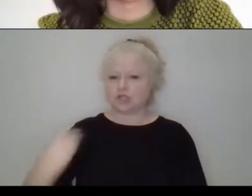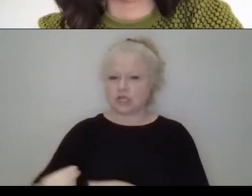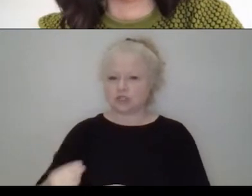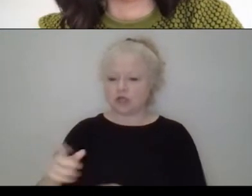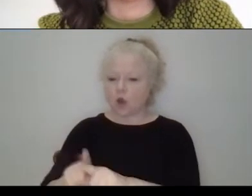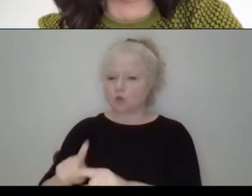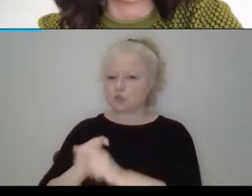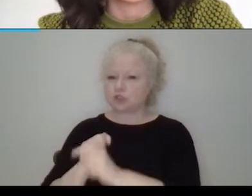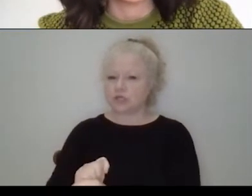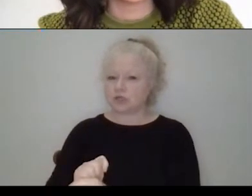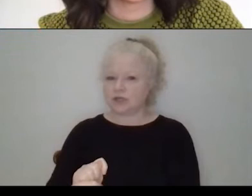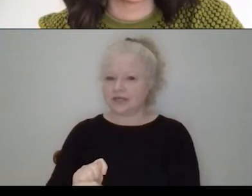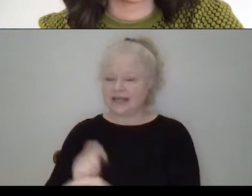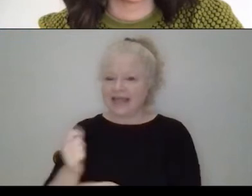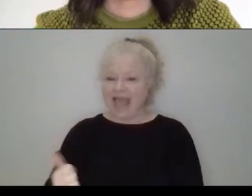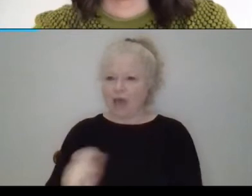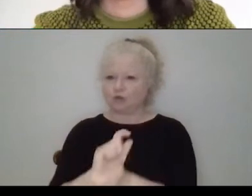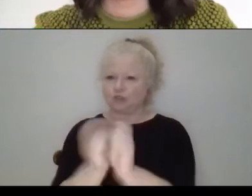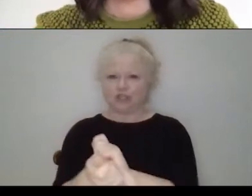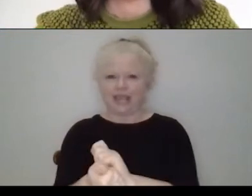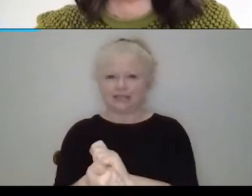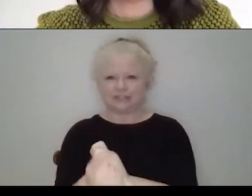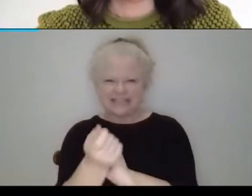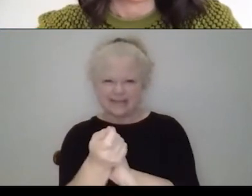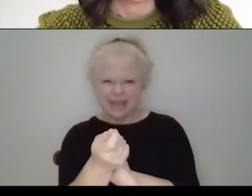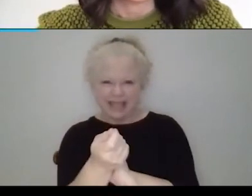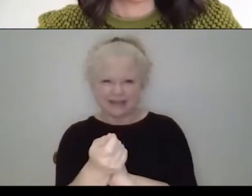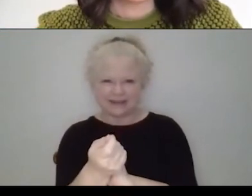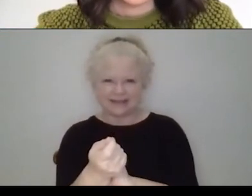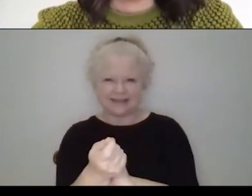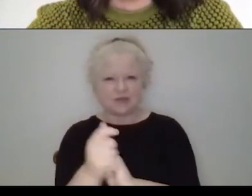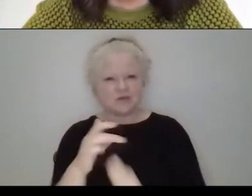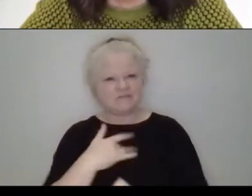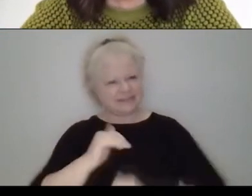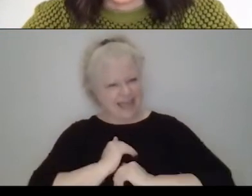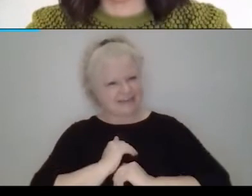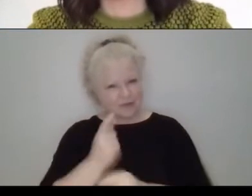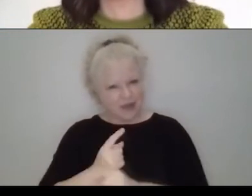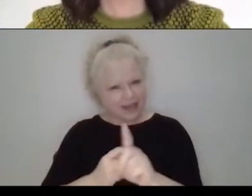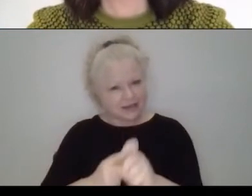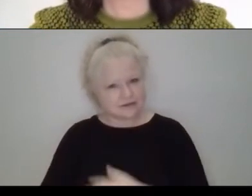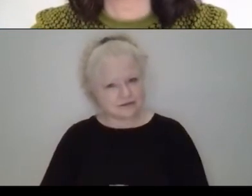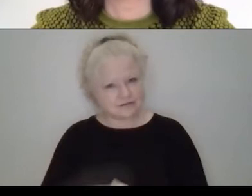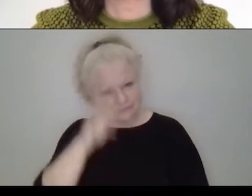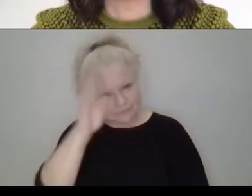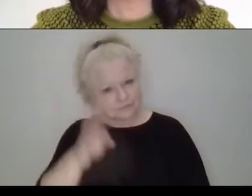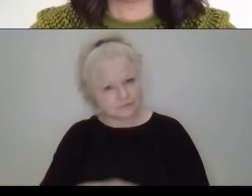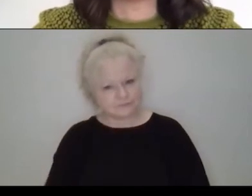and now you're turning it on its head, right? That's the thing that's so satisfying. Yeah. And I mean,